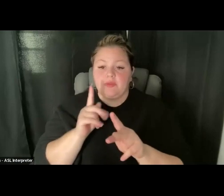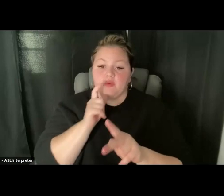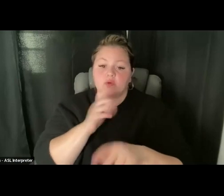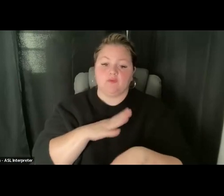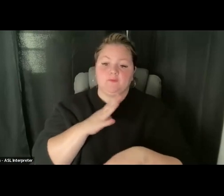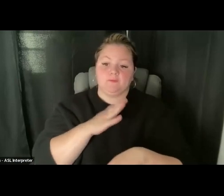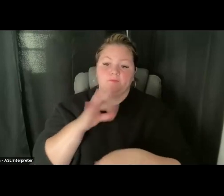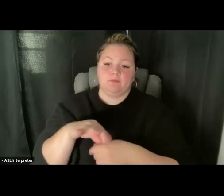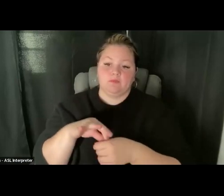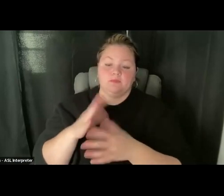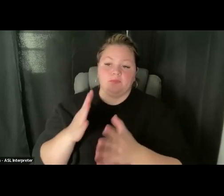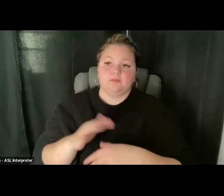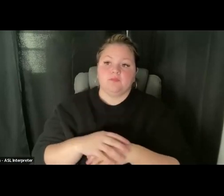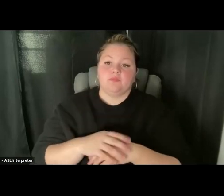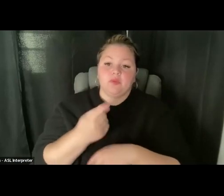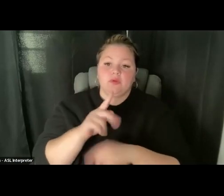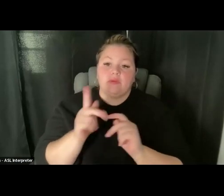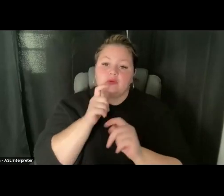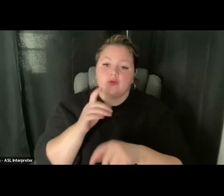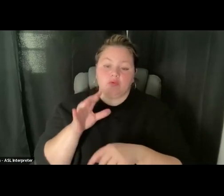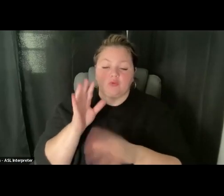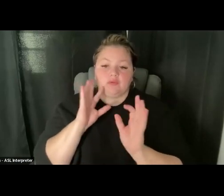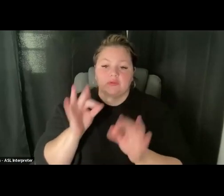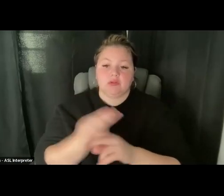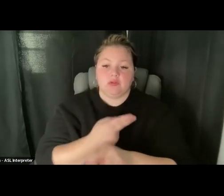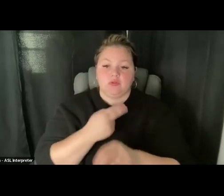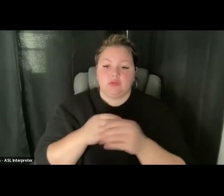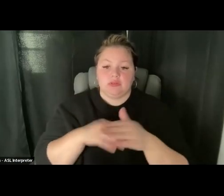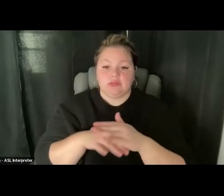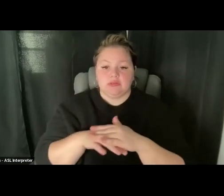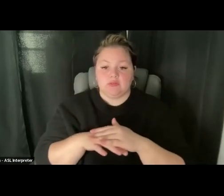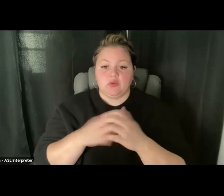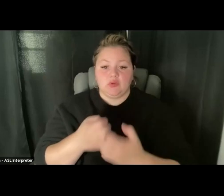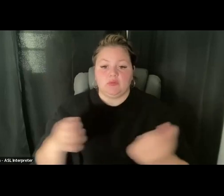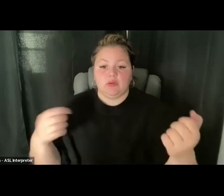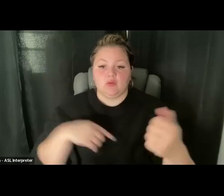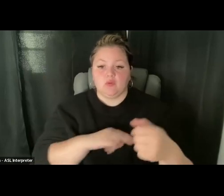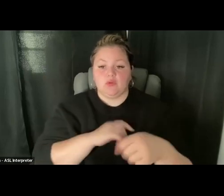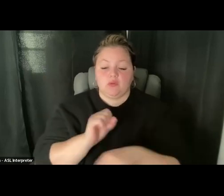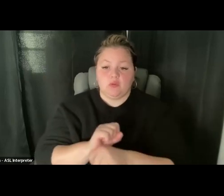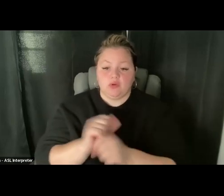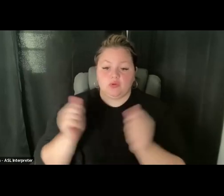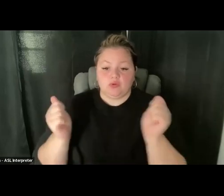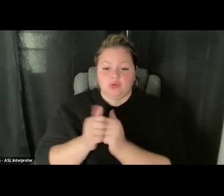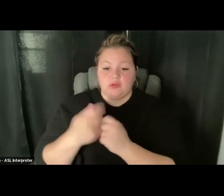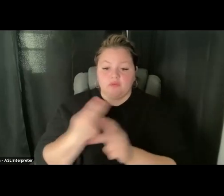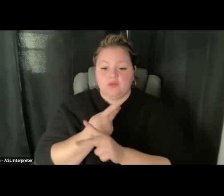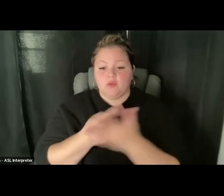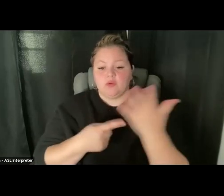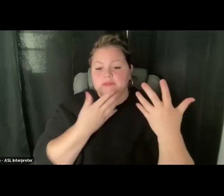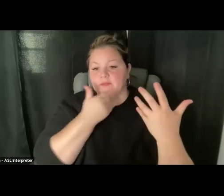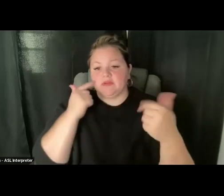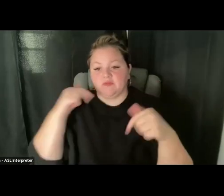who choose to use accessible equipment, we're all going to be together working in fairs to figure out what works best for